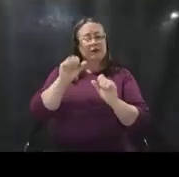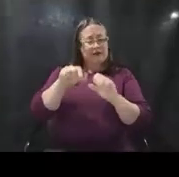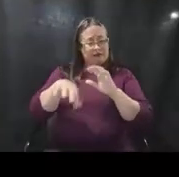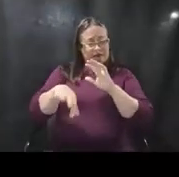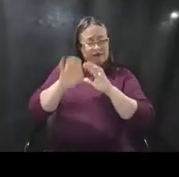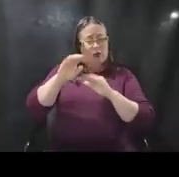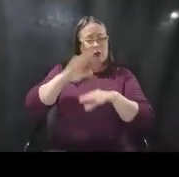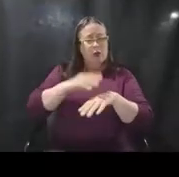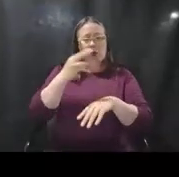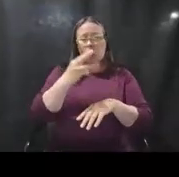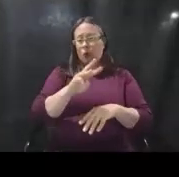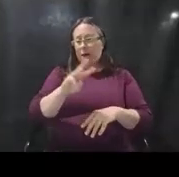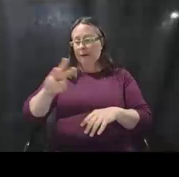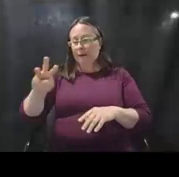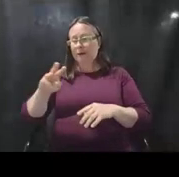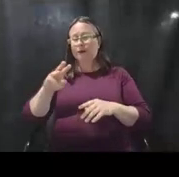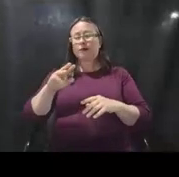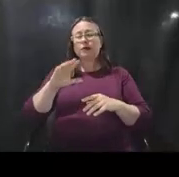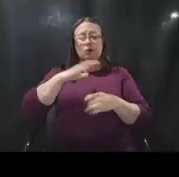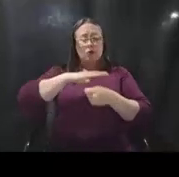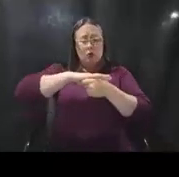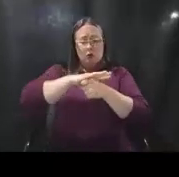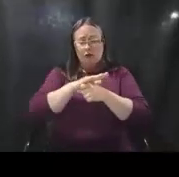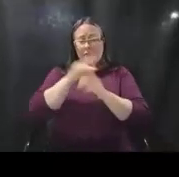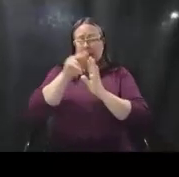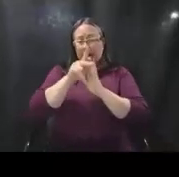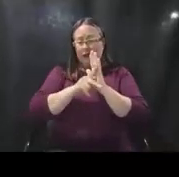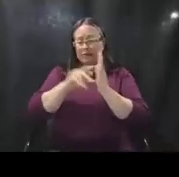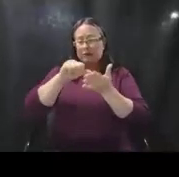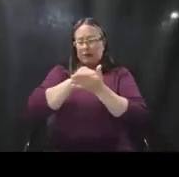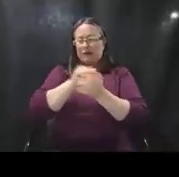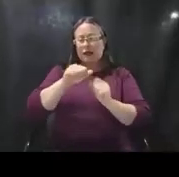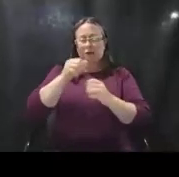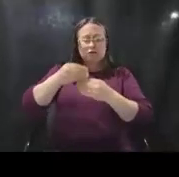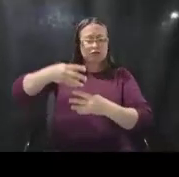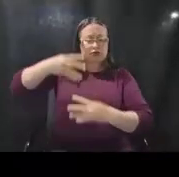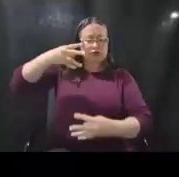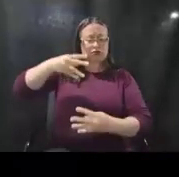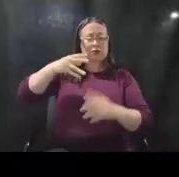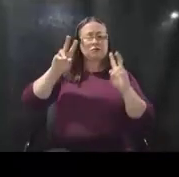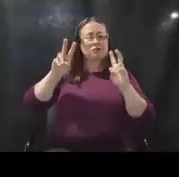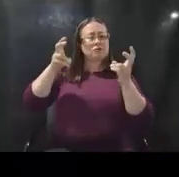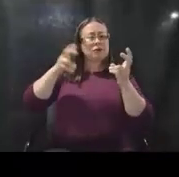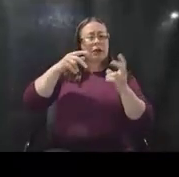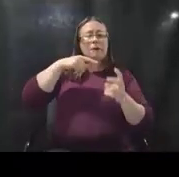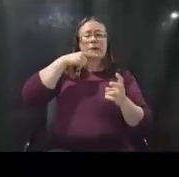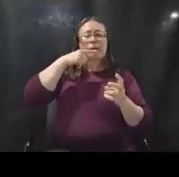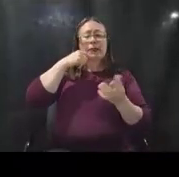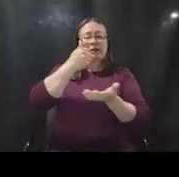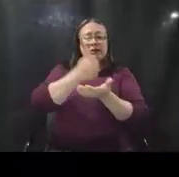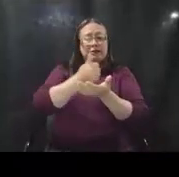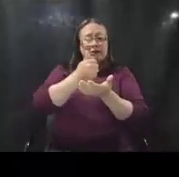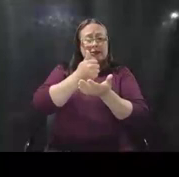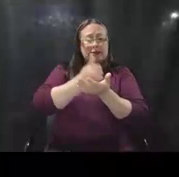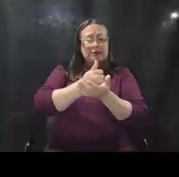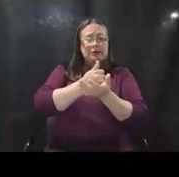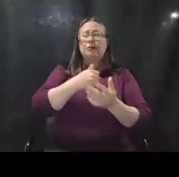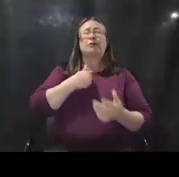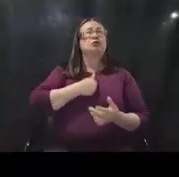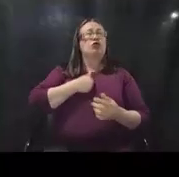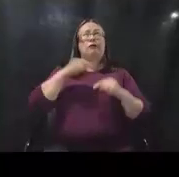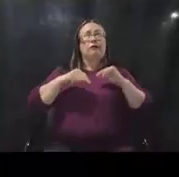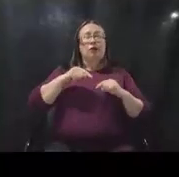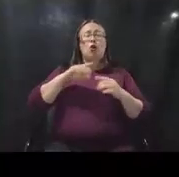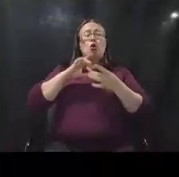on our public assistance COVID-19 policy page entitled Public Assistance Coordinating, I apologize,